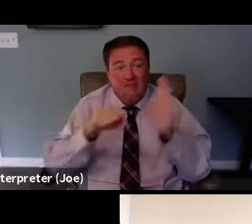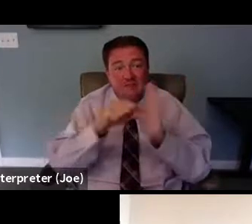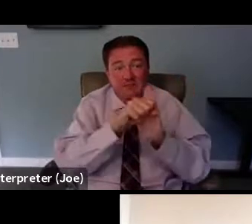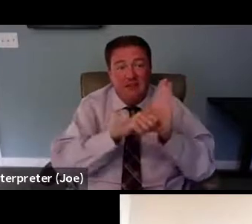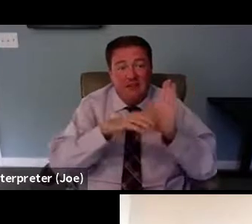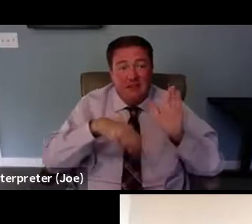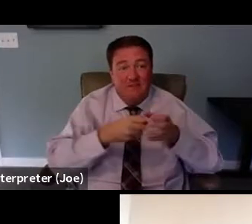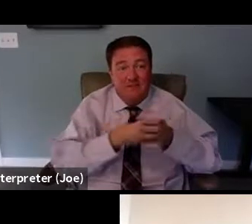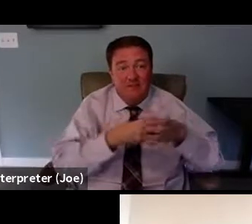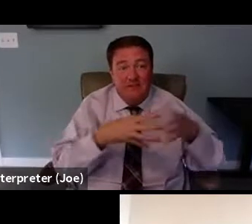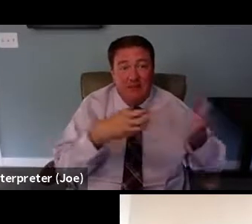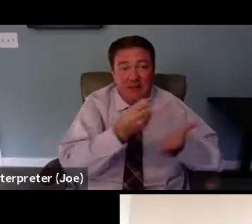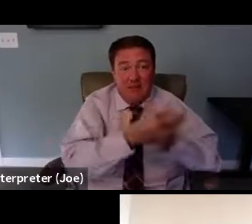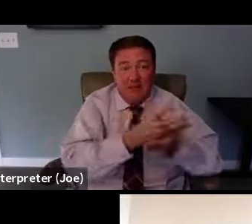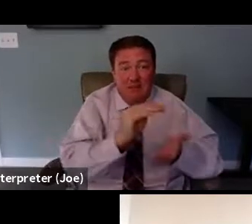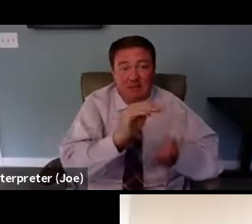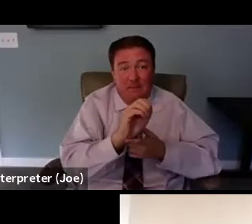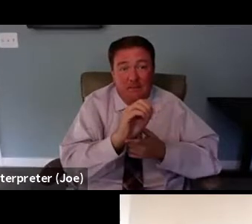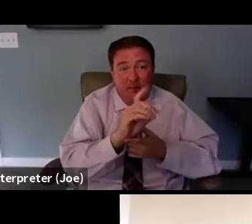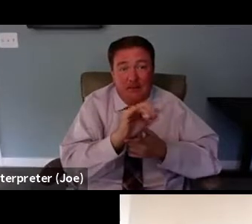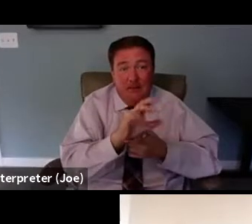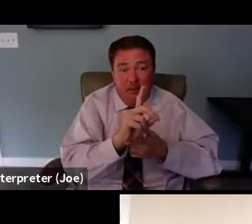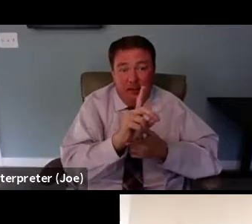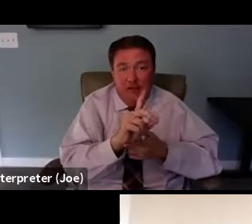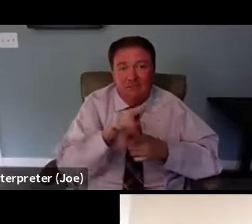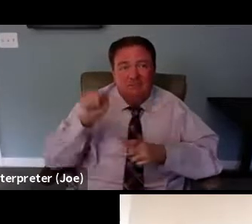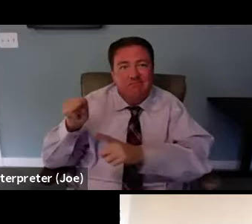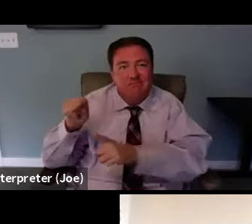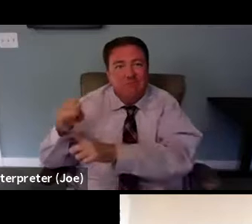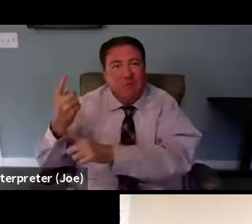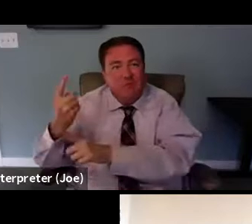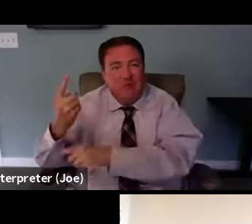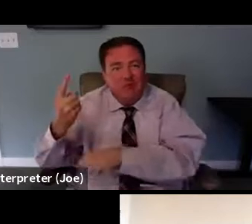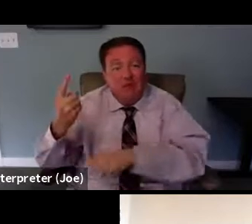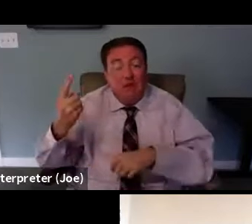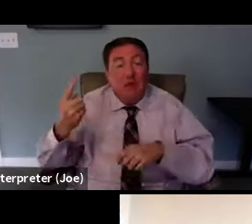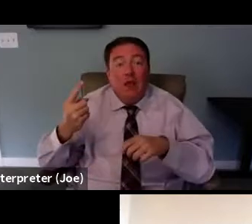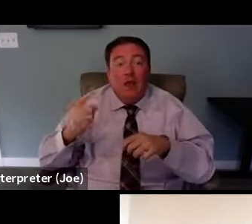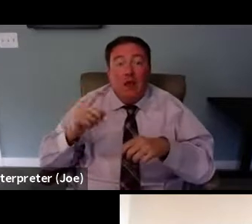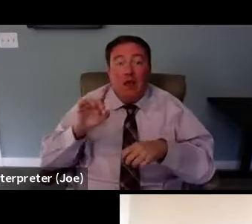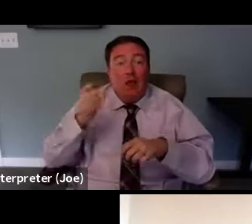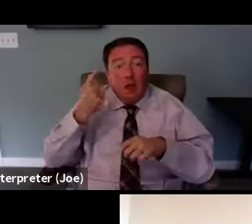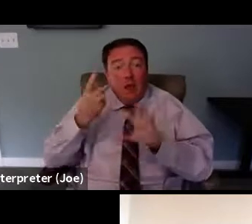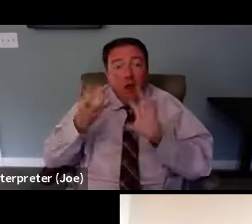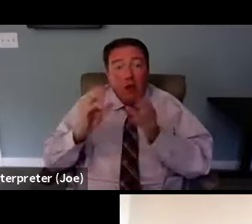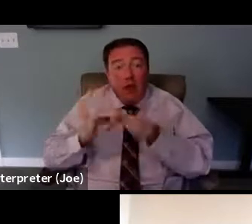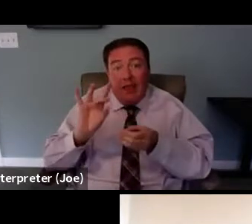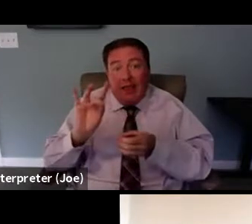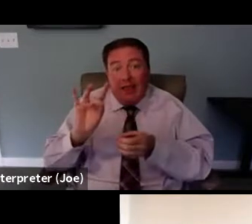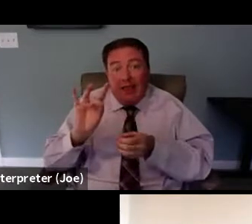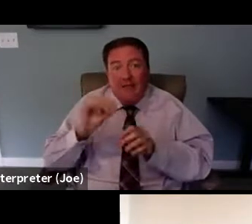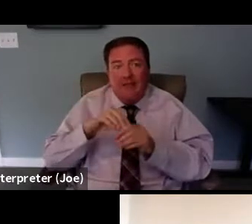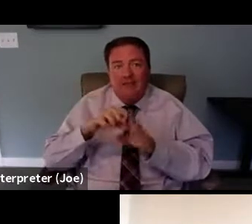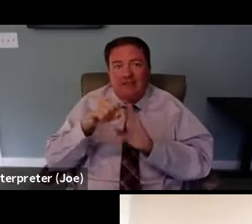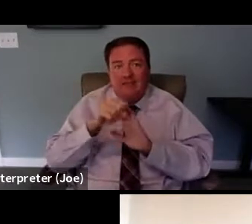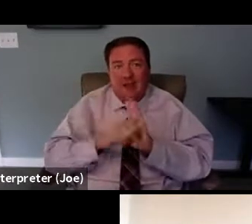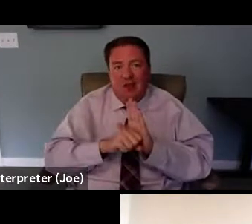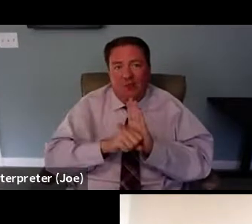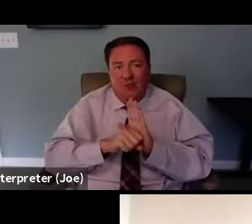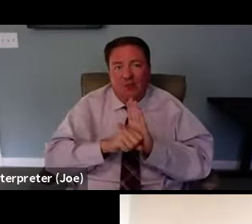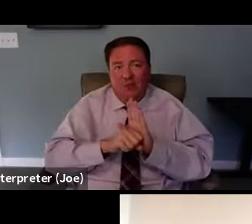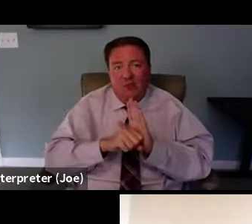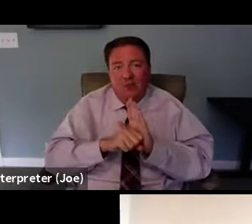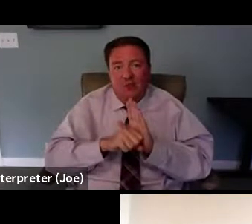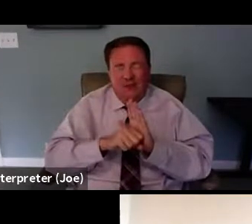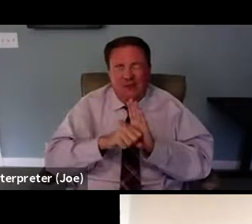and eight of those states are in the south. You know, the number one benefit, of course, is the health and